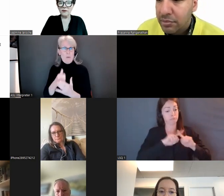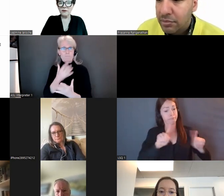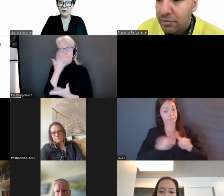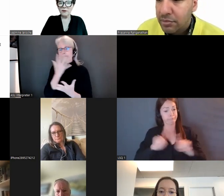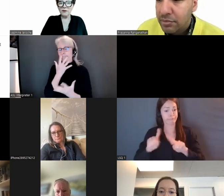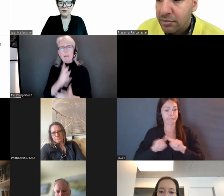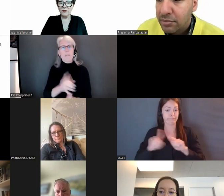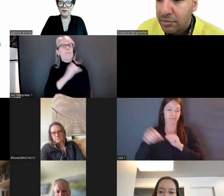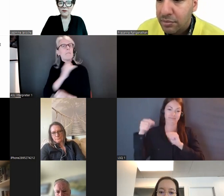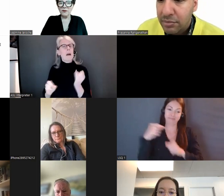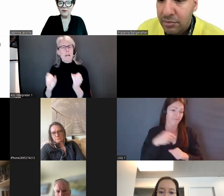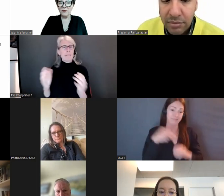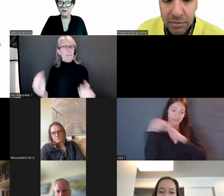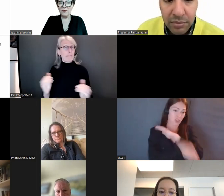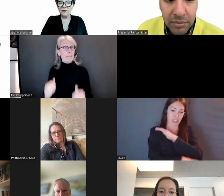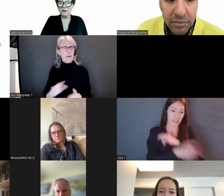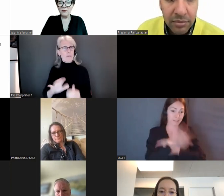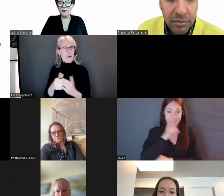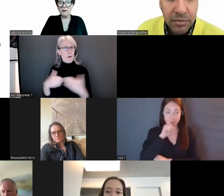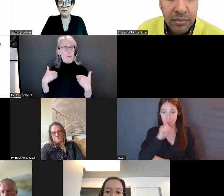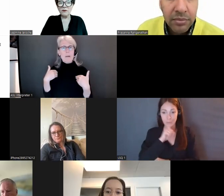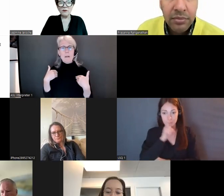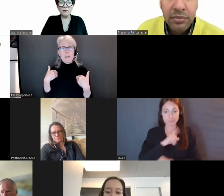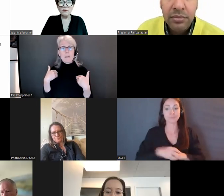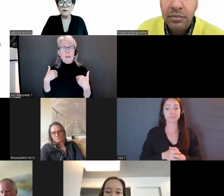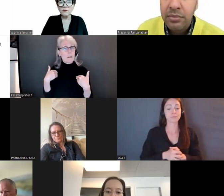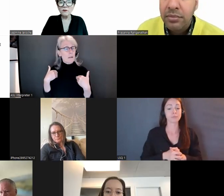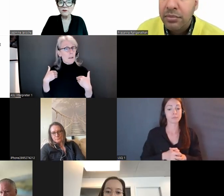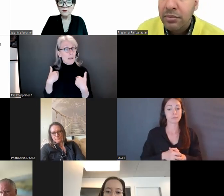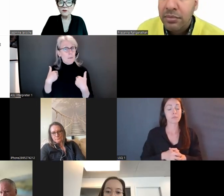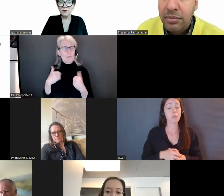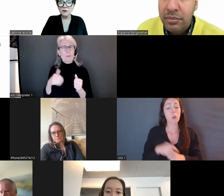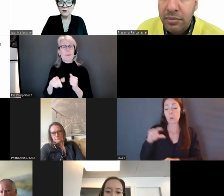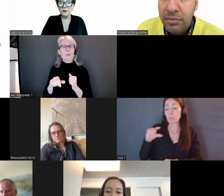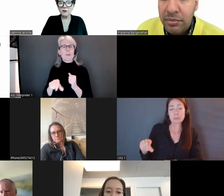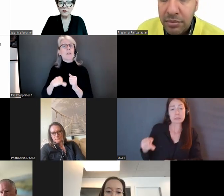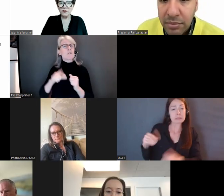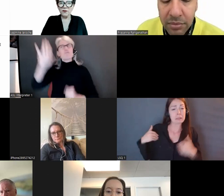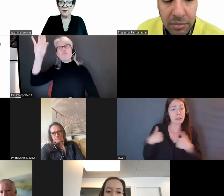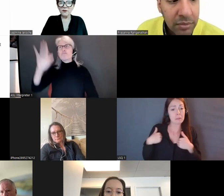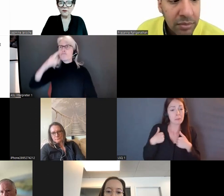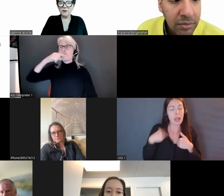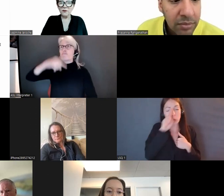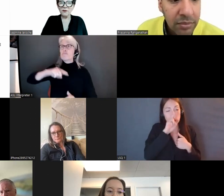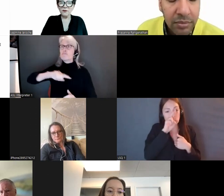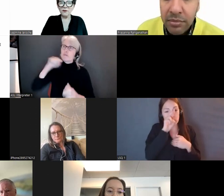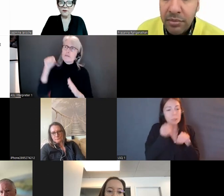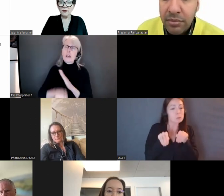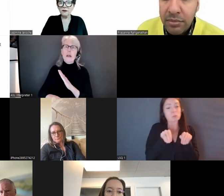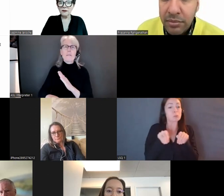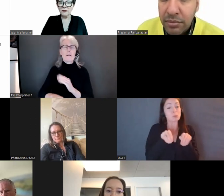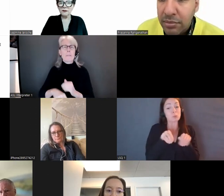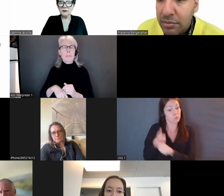the least of all the water creatures, the muskrat, volunteered to dive. At this announcement, the other